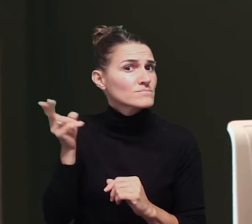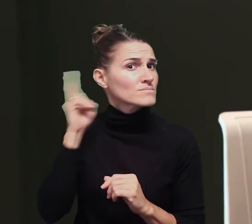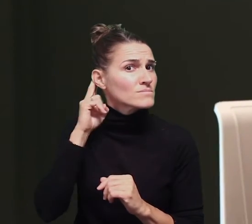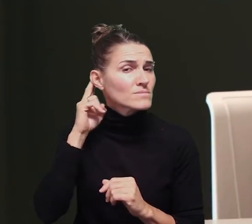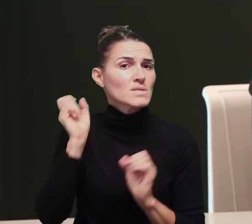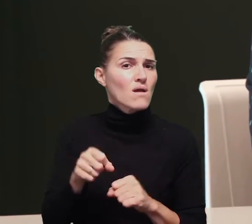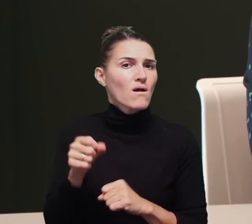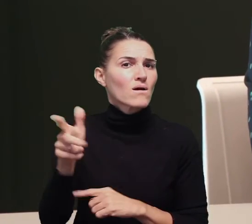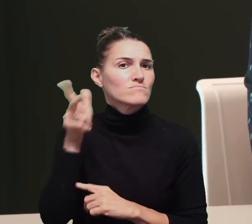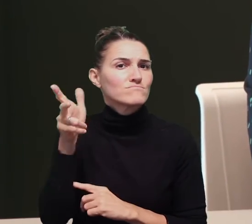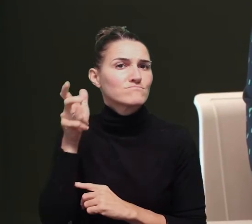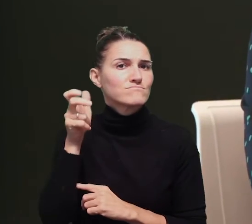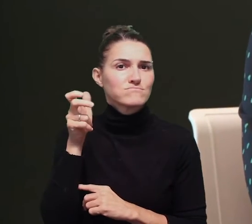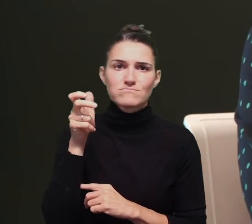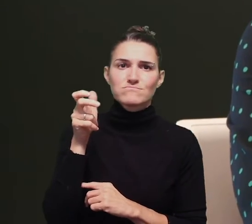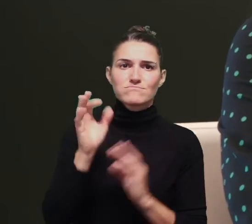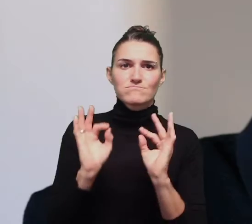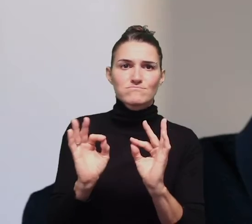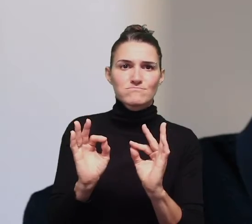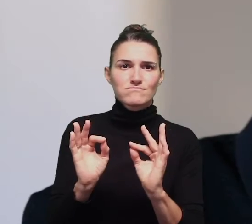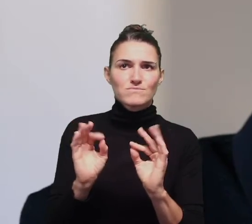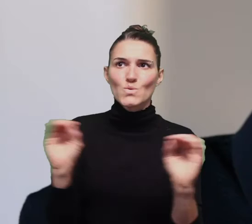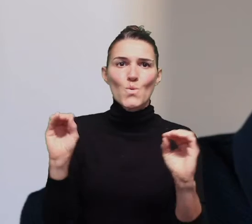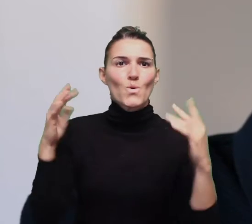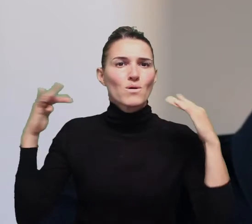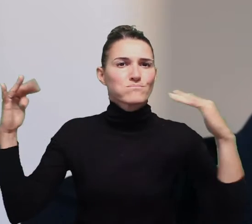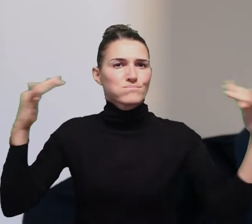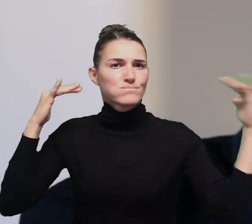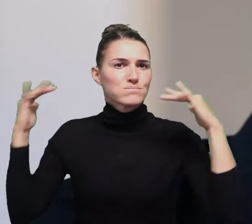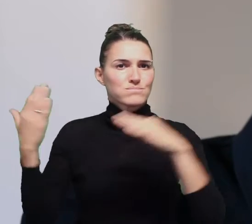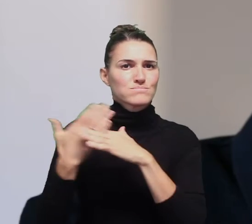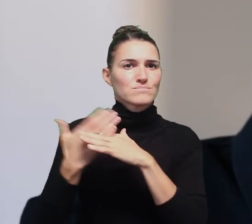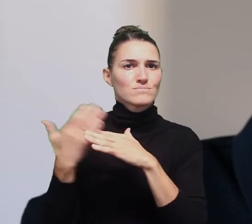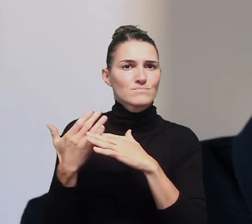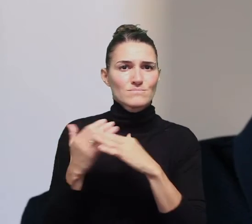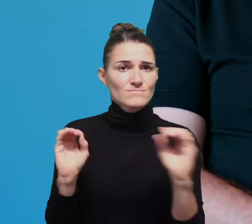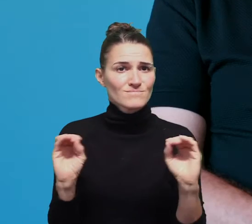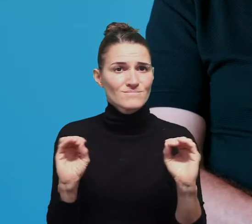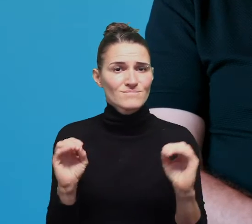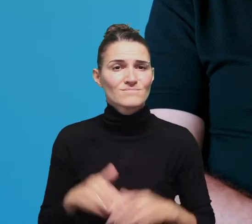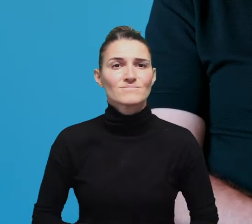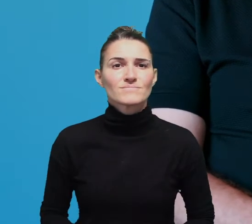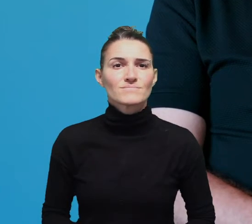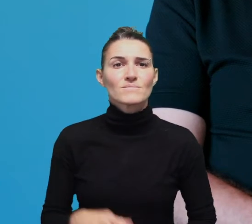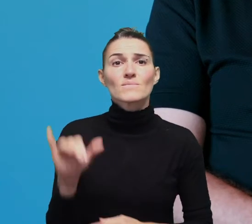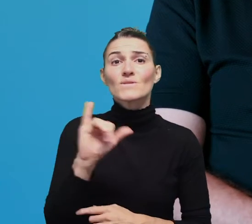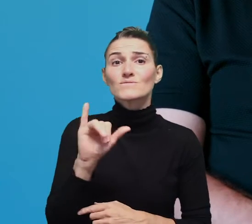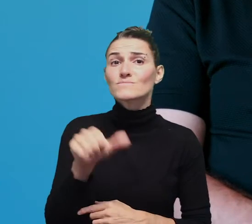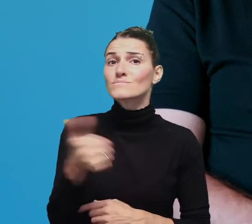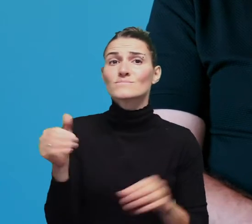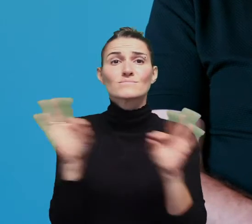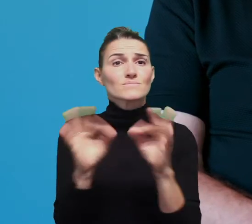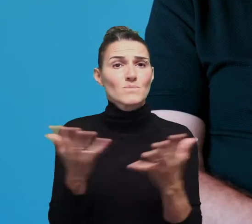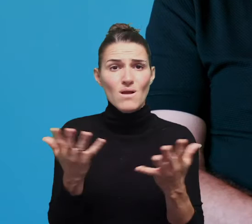cochlear implant or hearing aid to get that feed directly without getting noise from backgrounds or other people around. I think some of the really other important